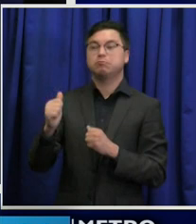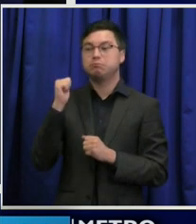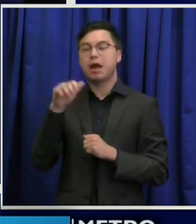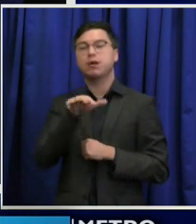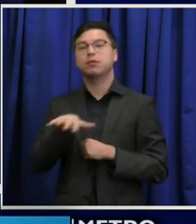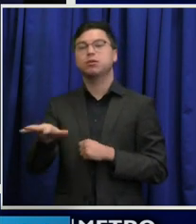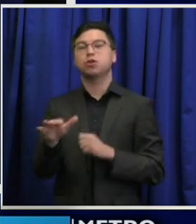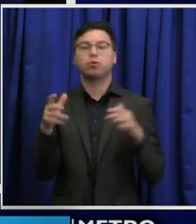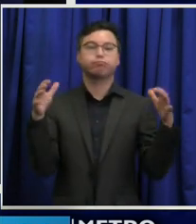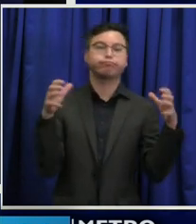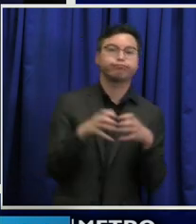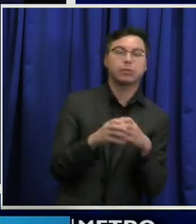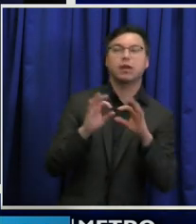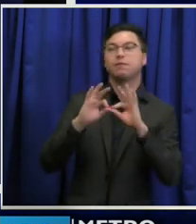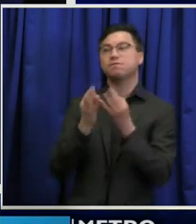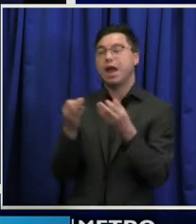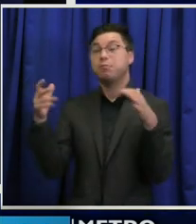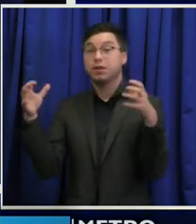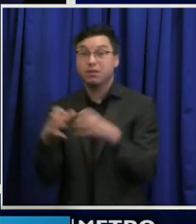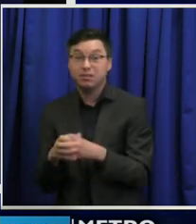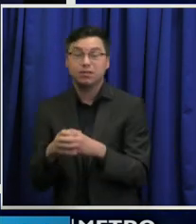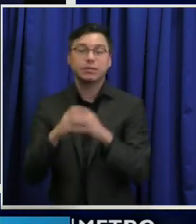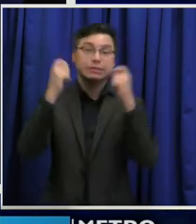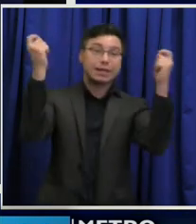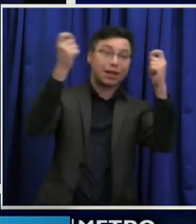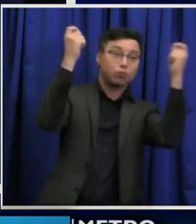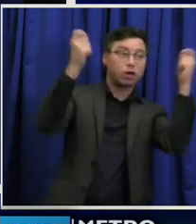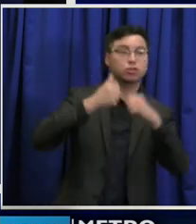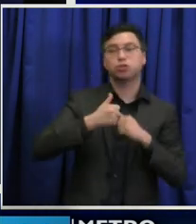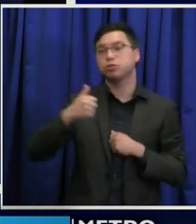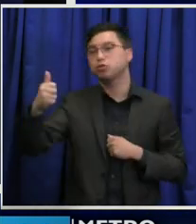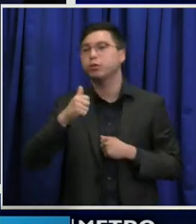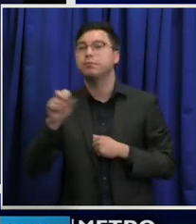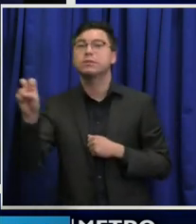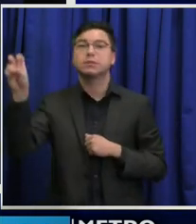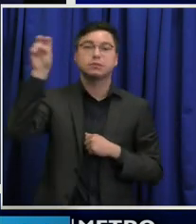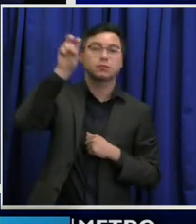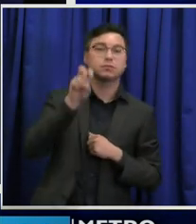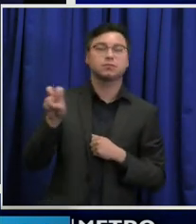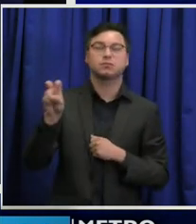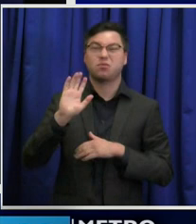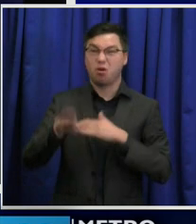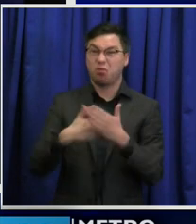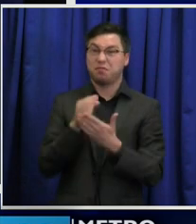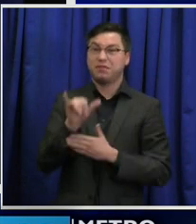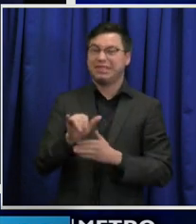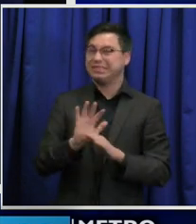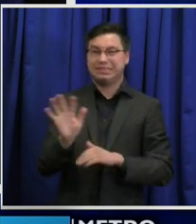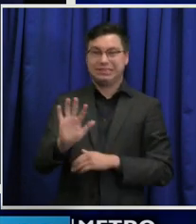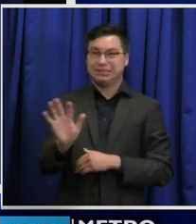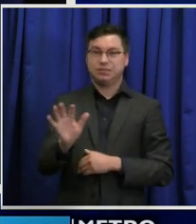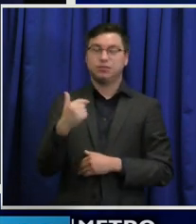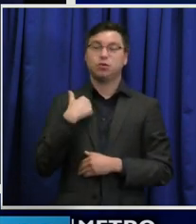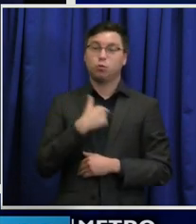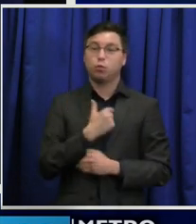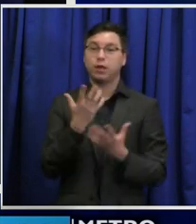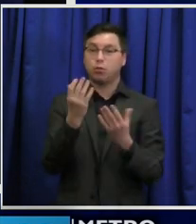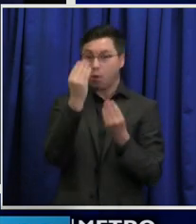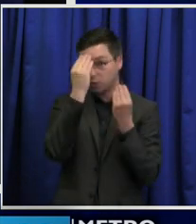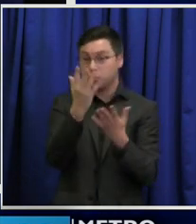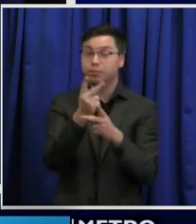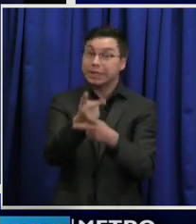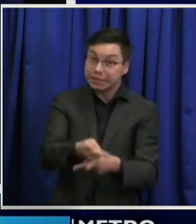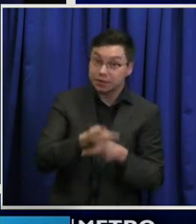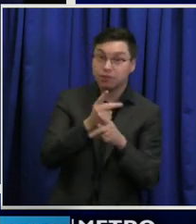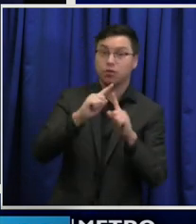family get-togethers, celebrations, and trips, I again urge Nashvilleians to exercise caution when you're around people